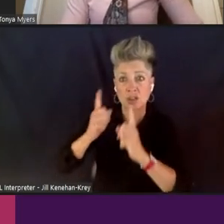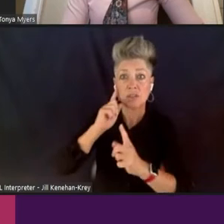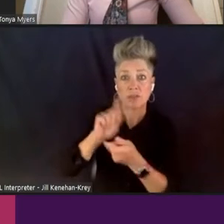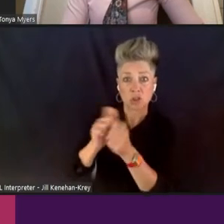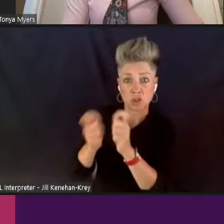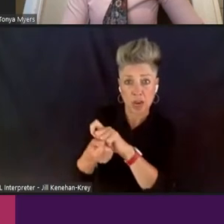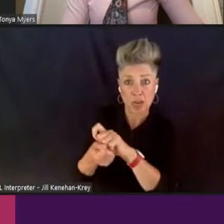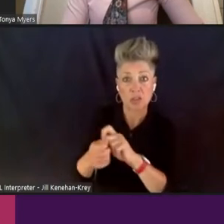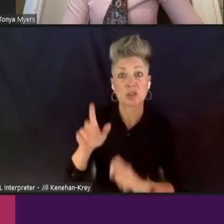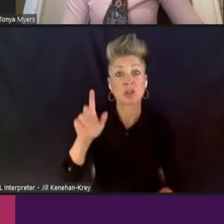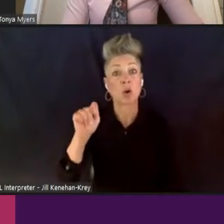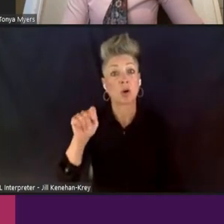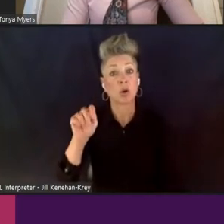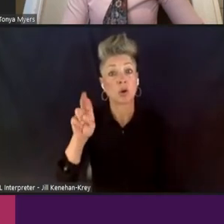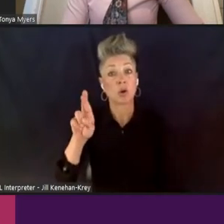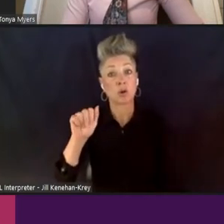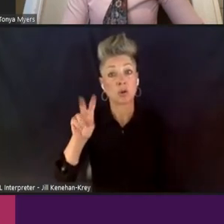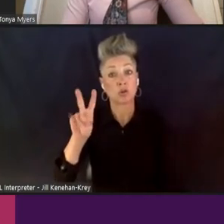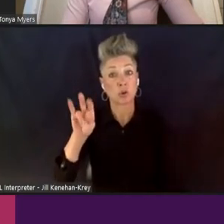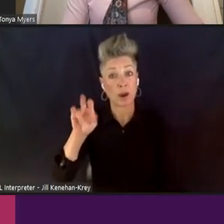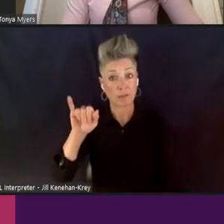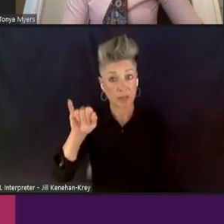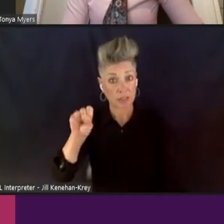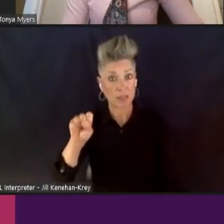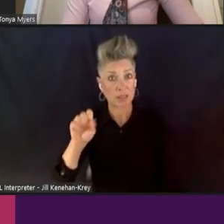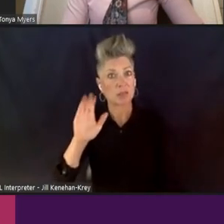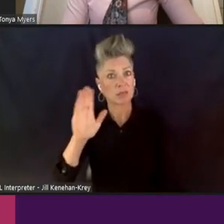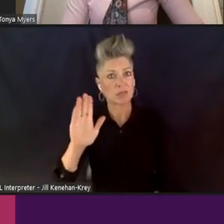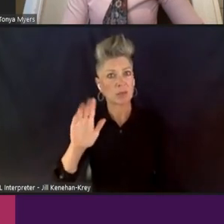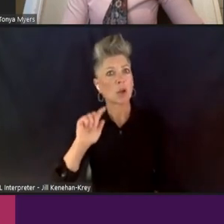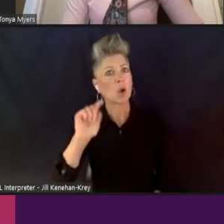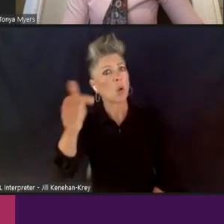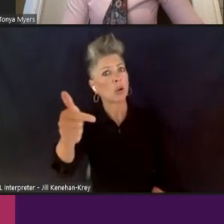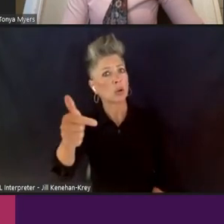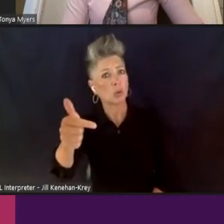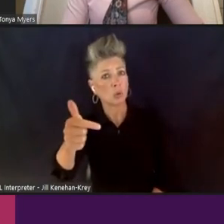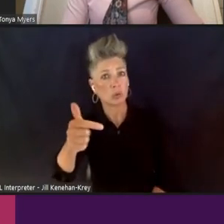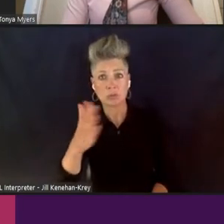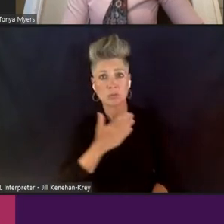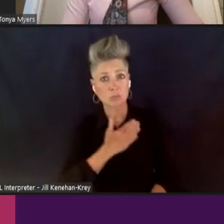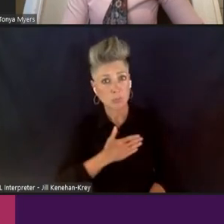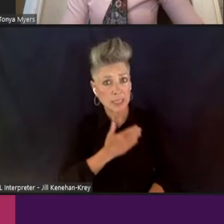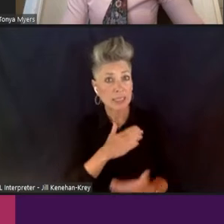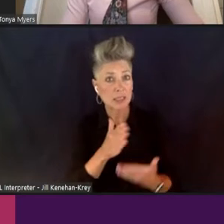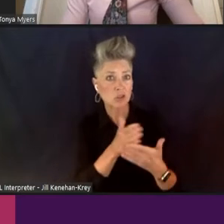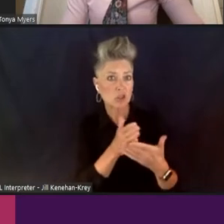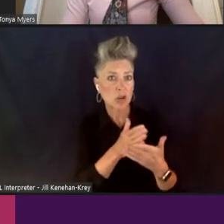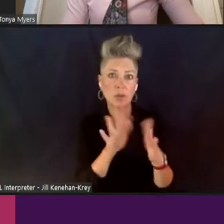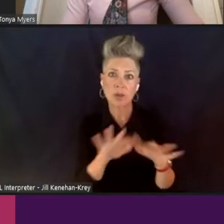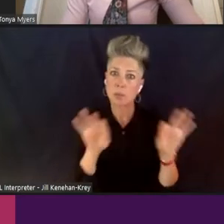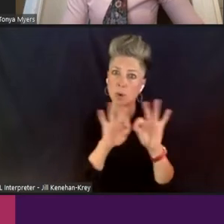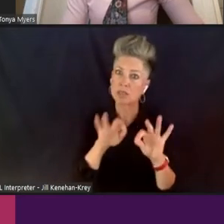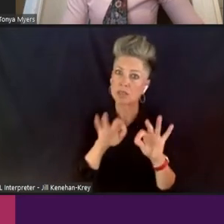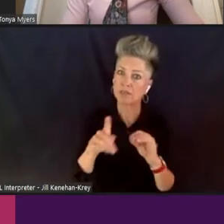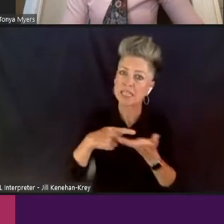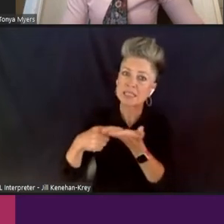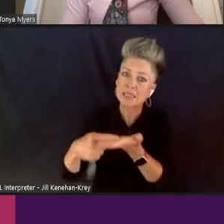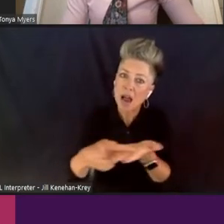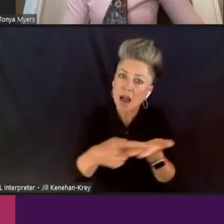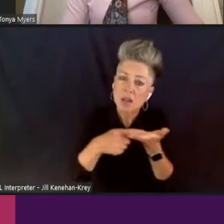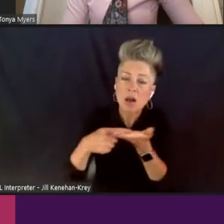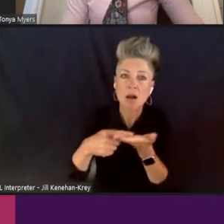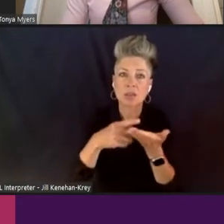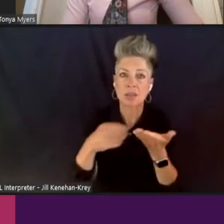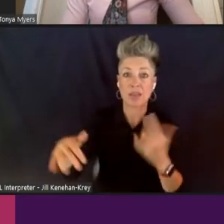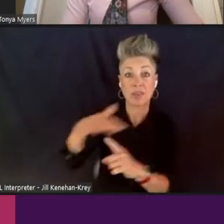I want to unmute it rather. I'd like to go to you and I'm just going to open it up to say, please share with us the importance of these dialogues and the environments that